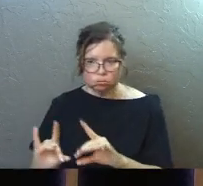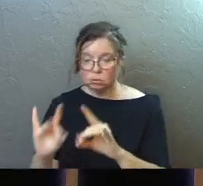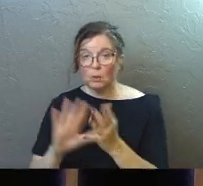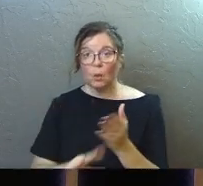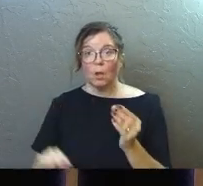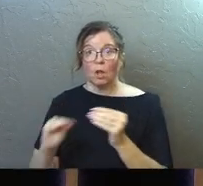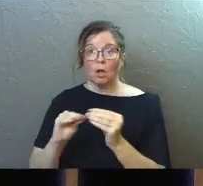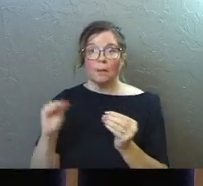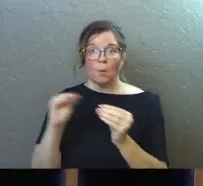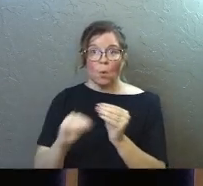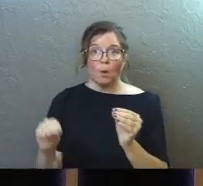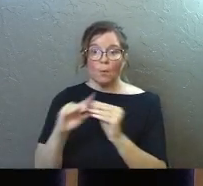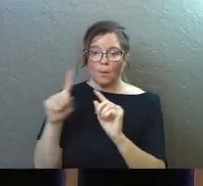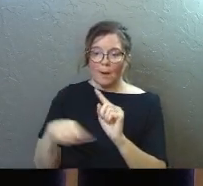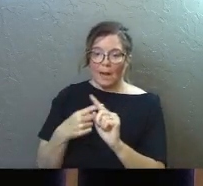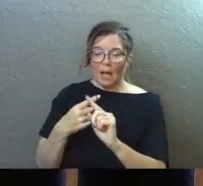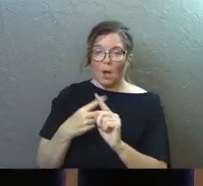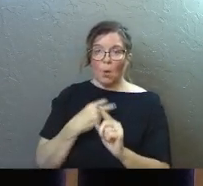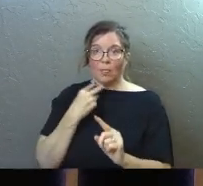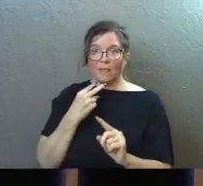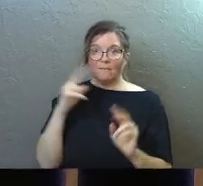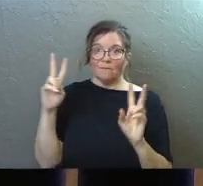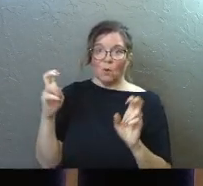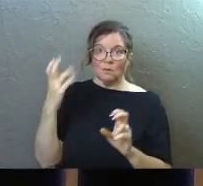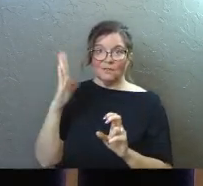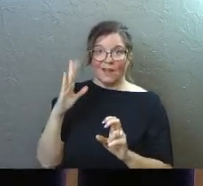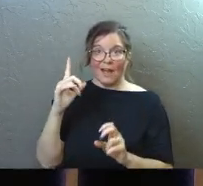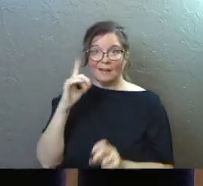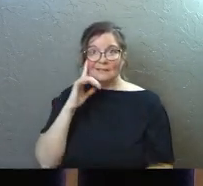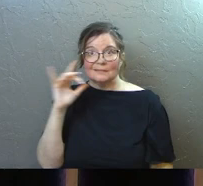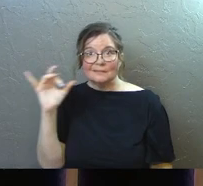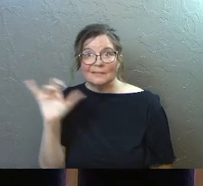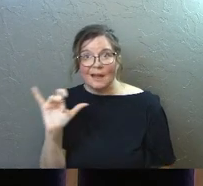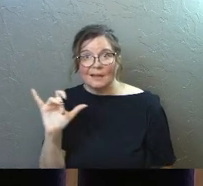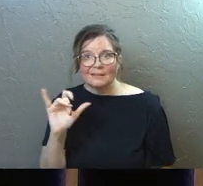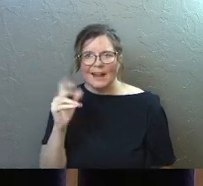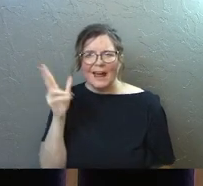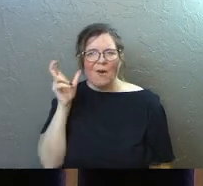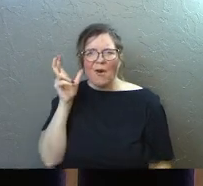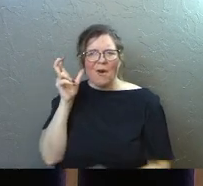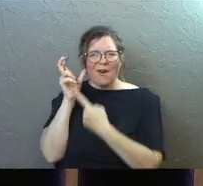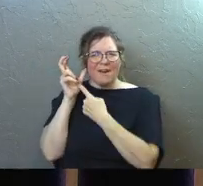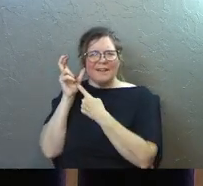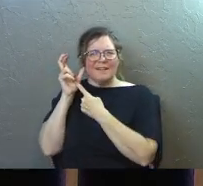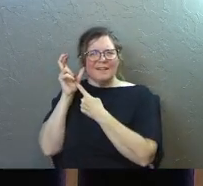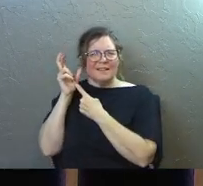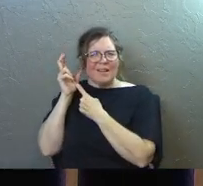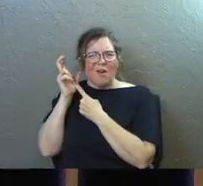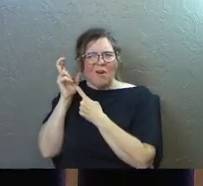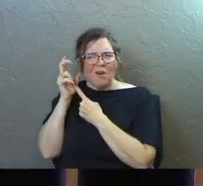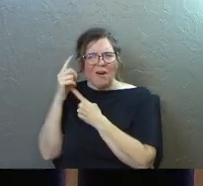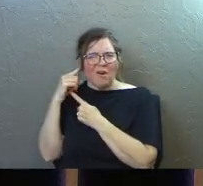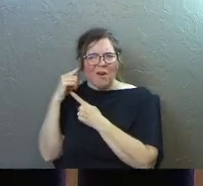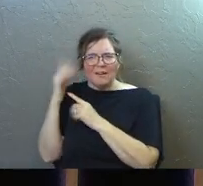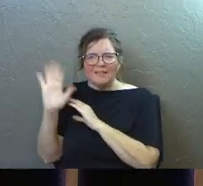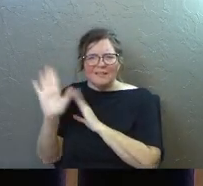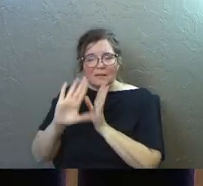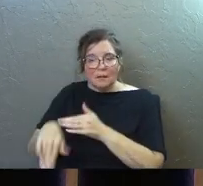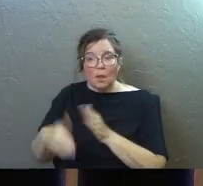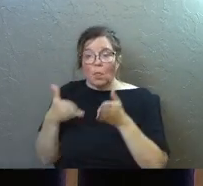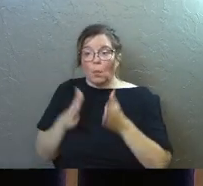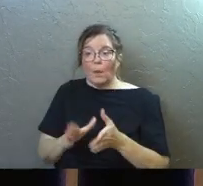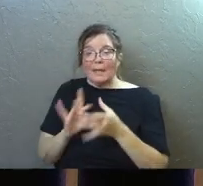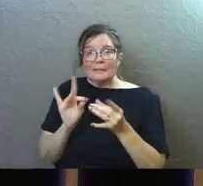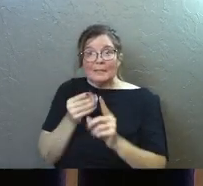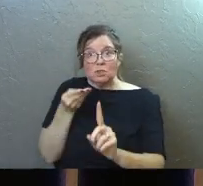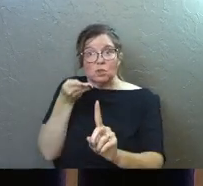you're gonna learn more and more about how the voice of God sounds like. And I don't mean audibly. I mean the way that he speaks and the way